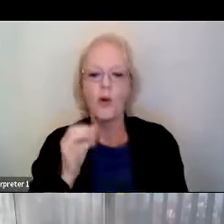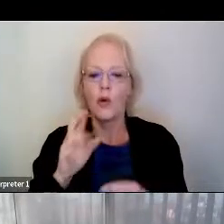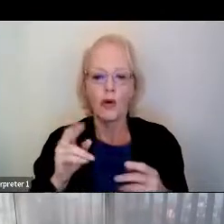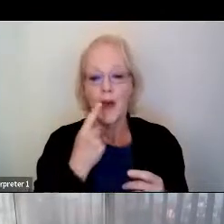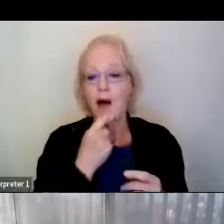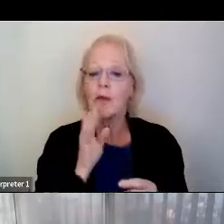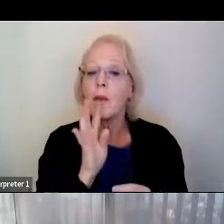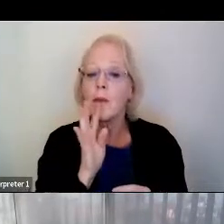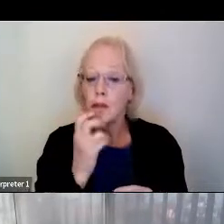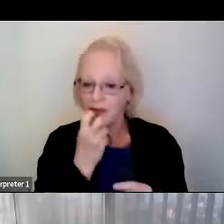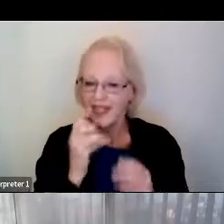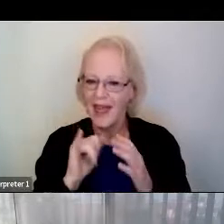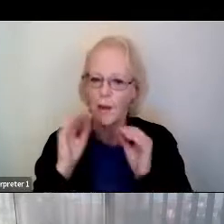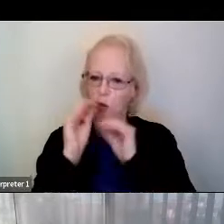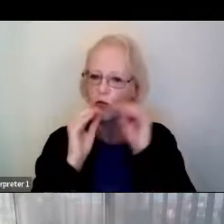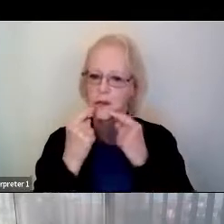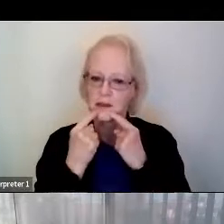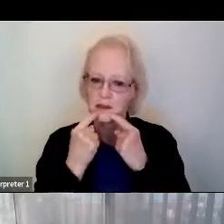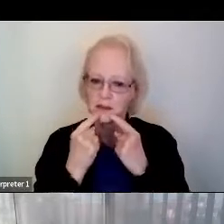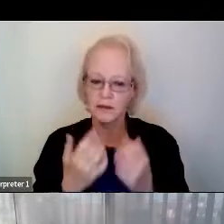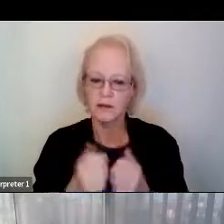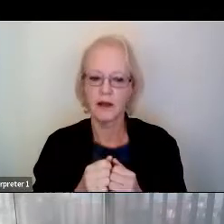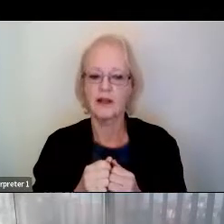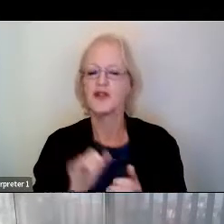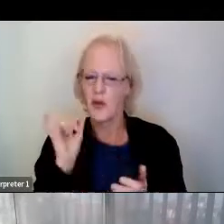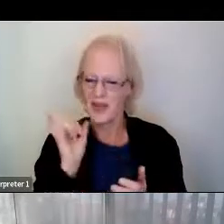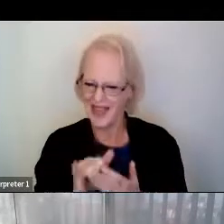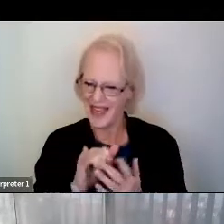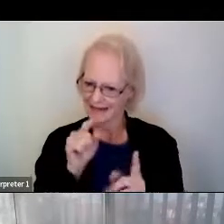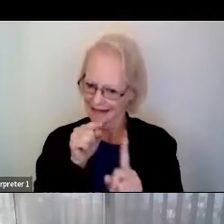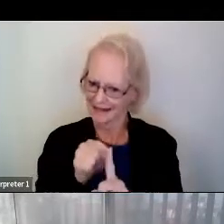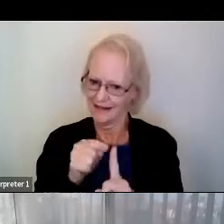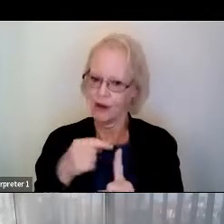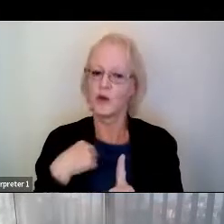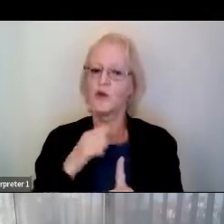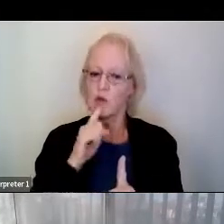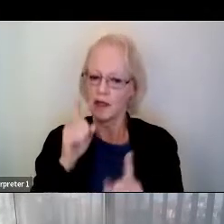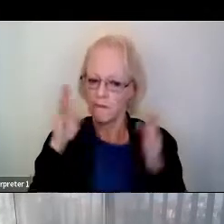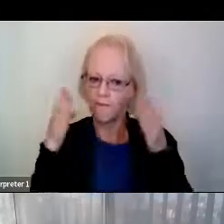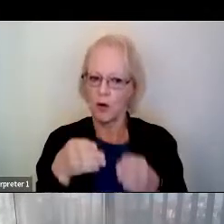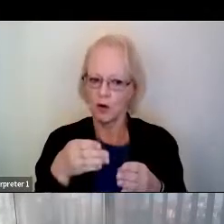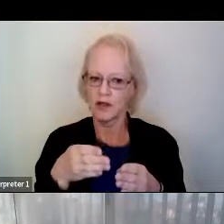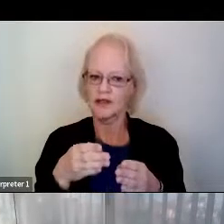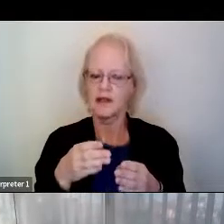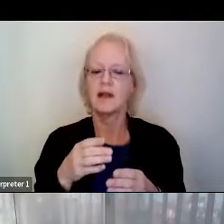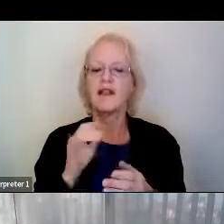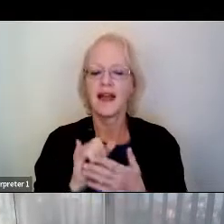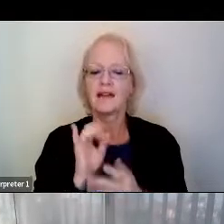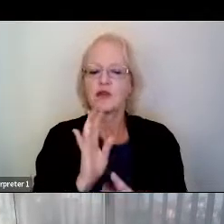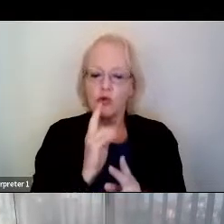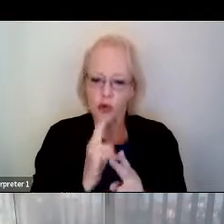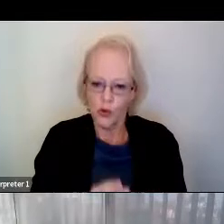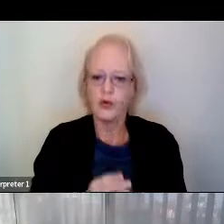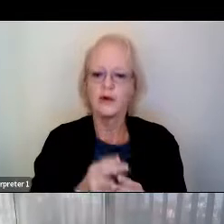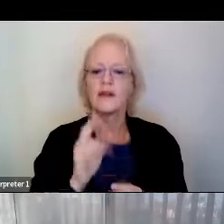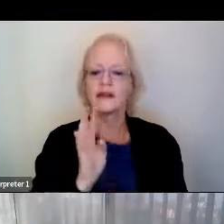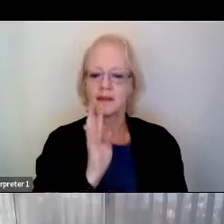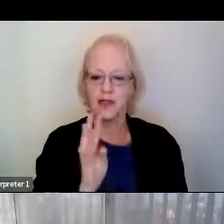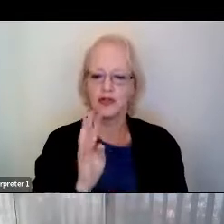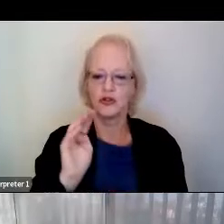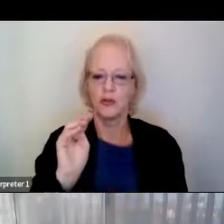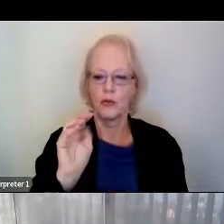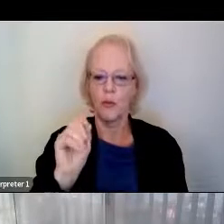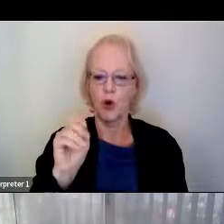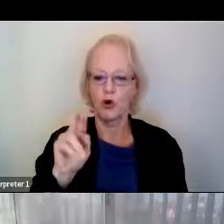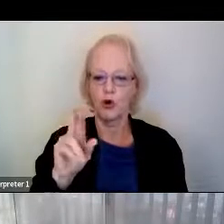your mouth to speak. And so this is the important part that we really focus on. This is what called speech motor cortex. And it's